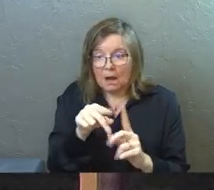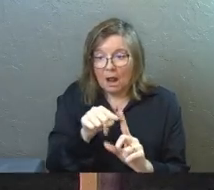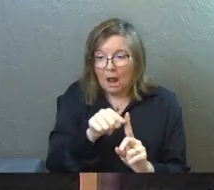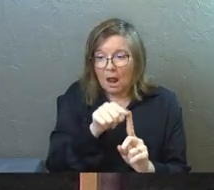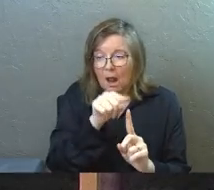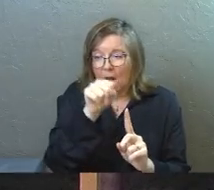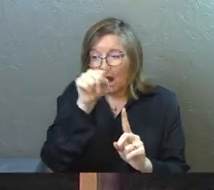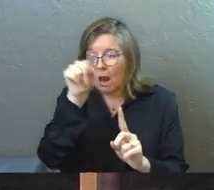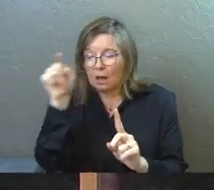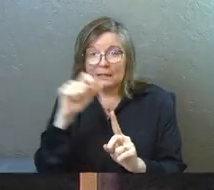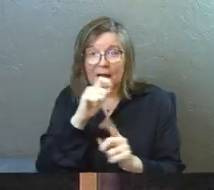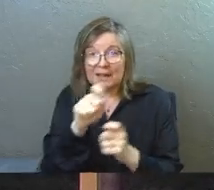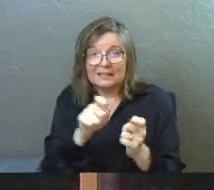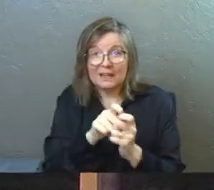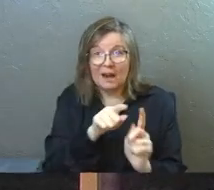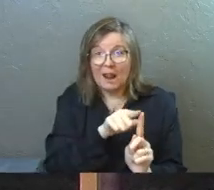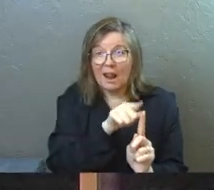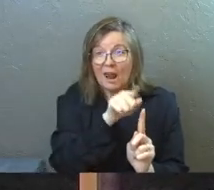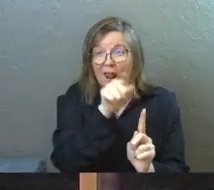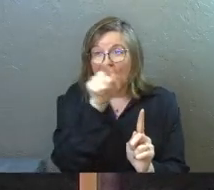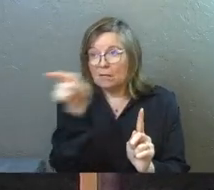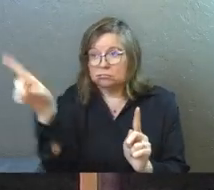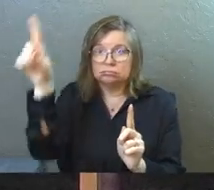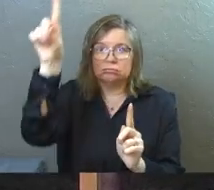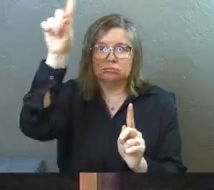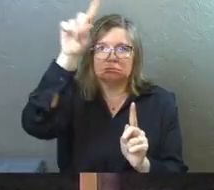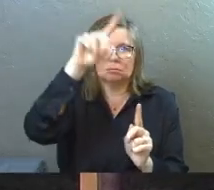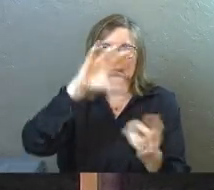if all these things are not exact, everybody's going to die.